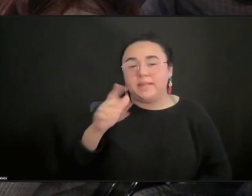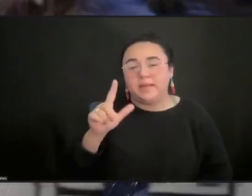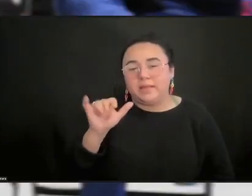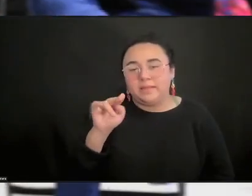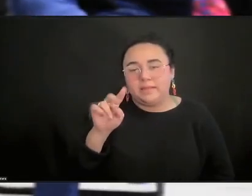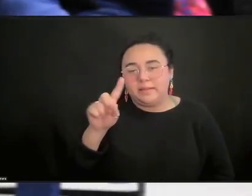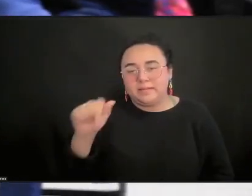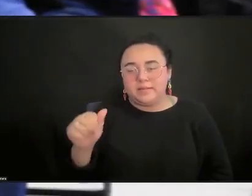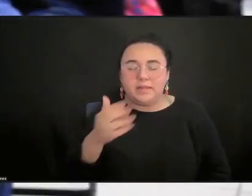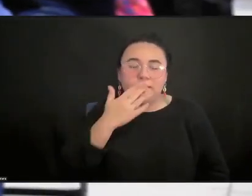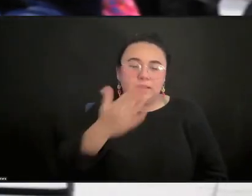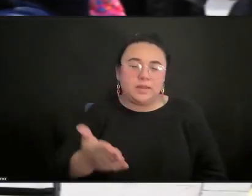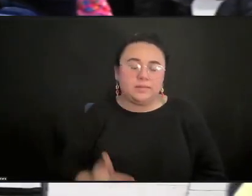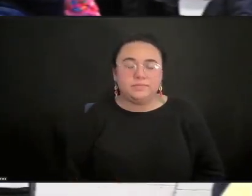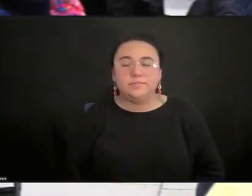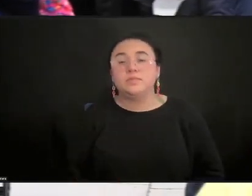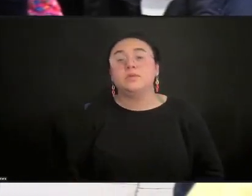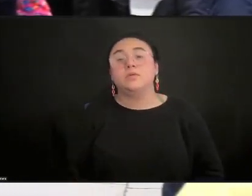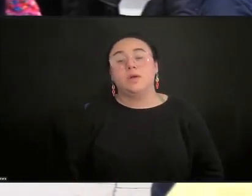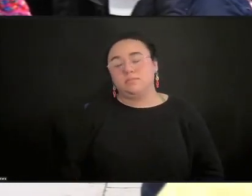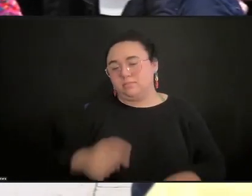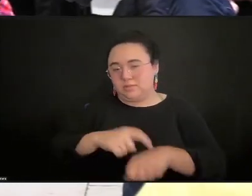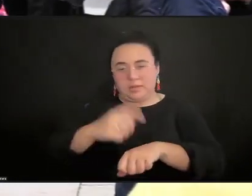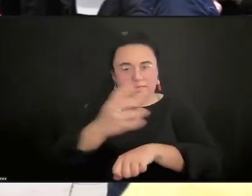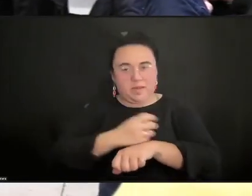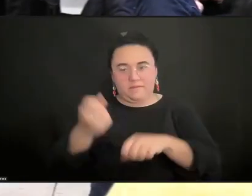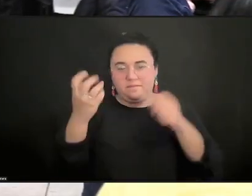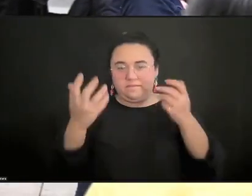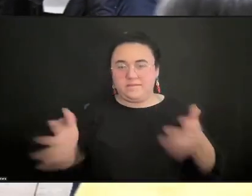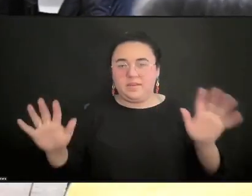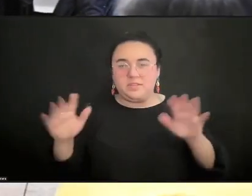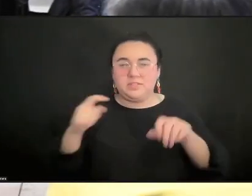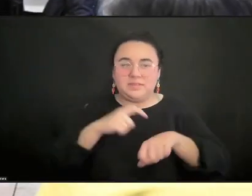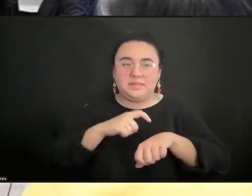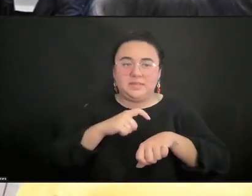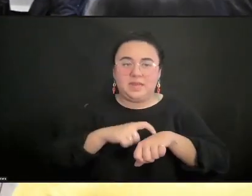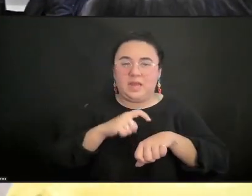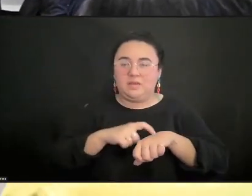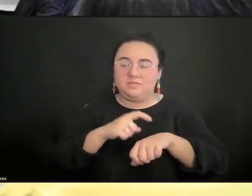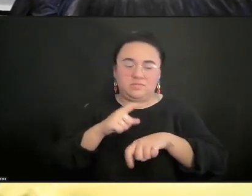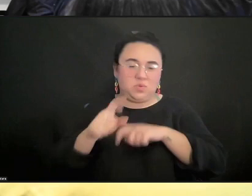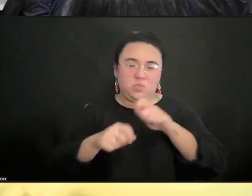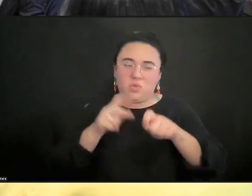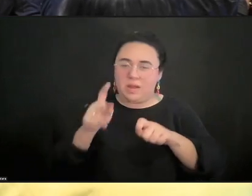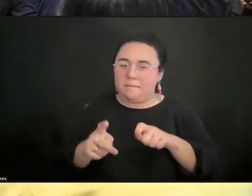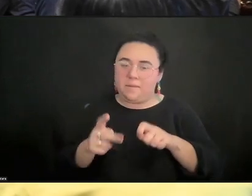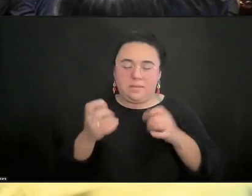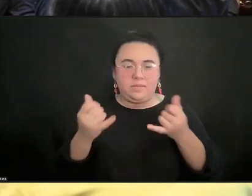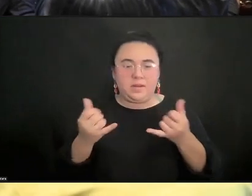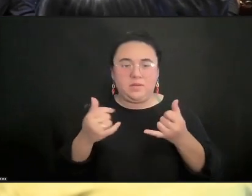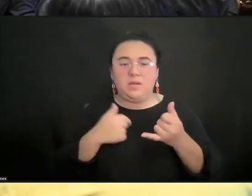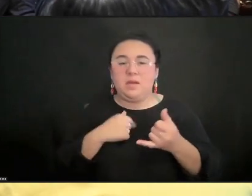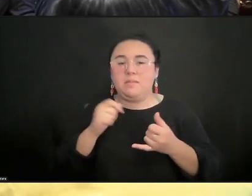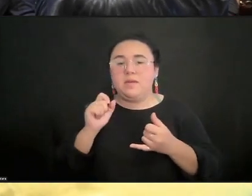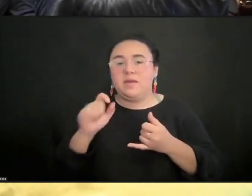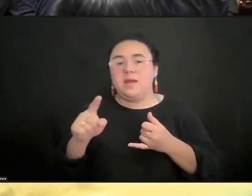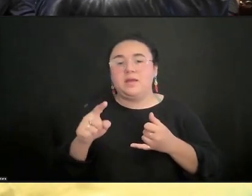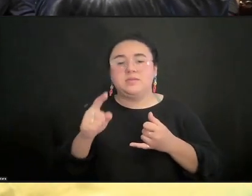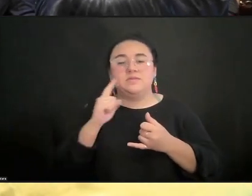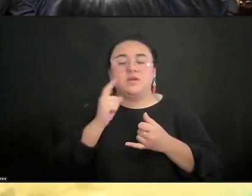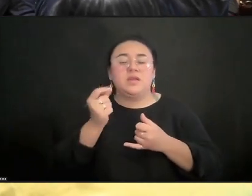Well, we've run out of time. We are now at the end. I think I'm going to ask you for some grace because